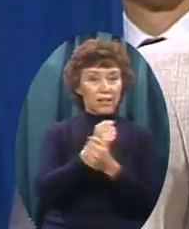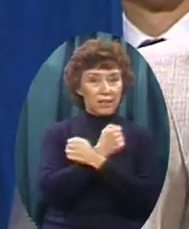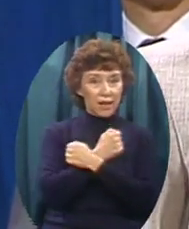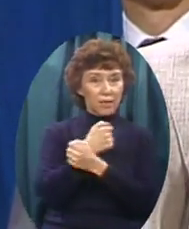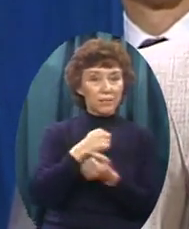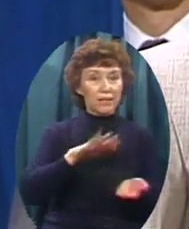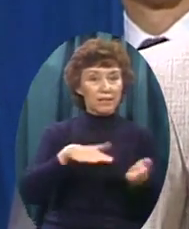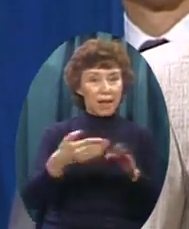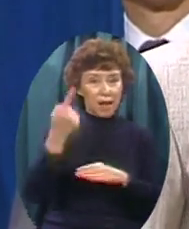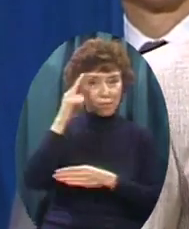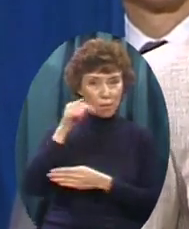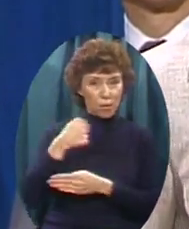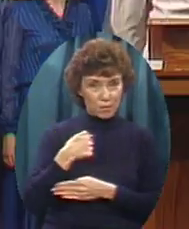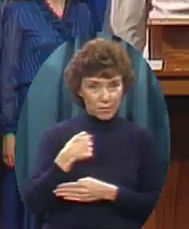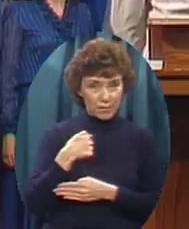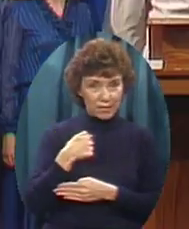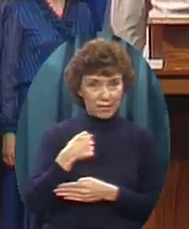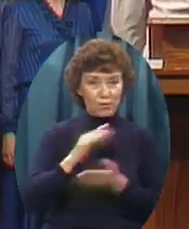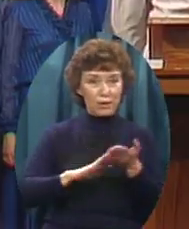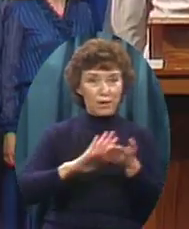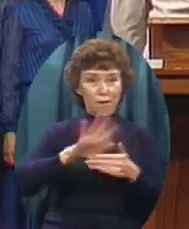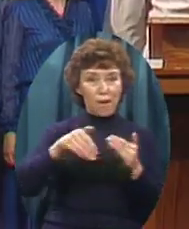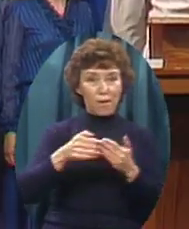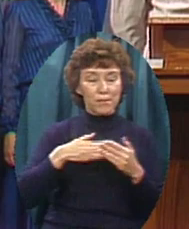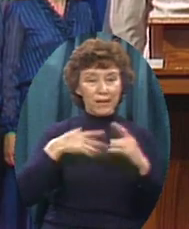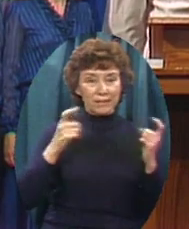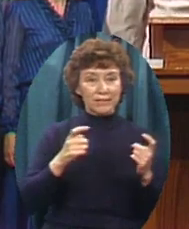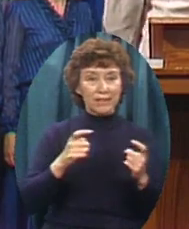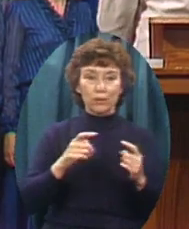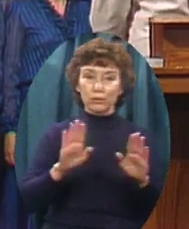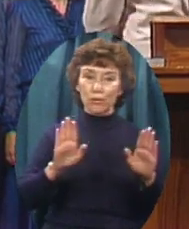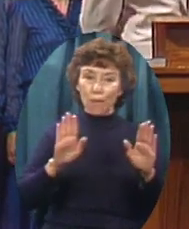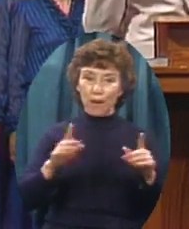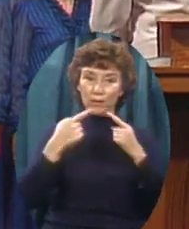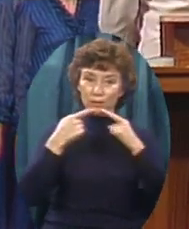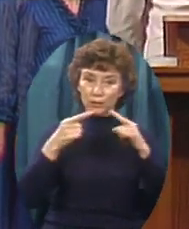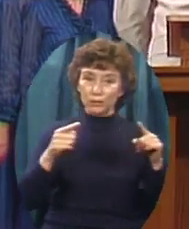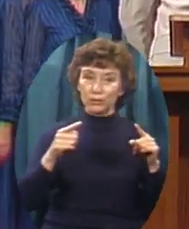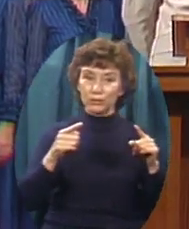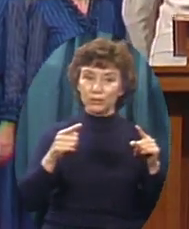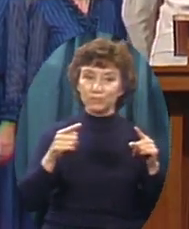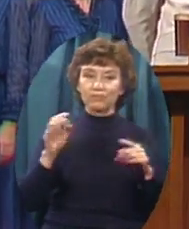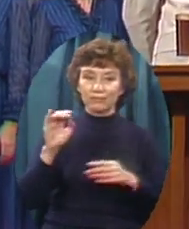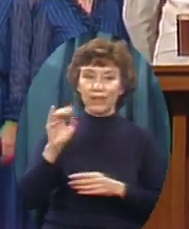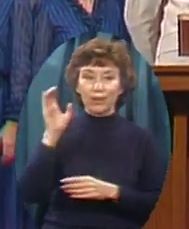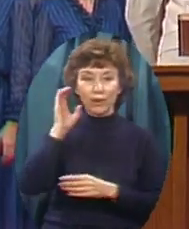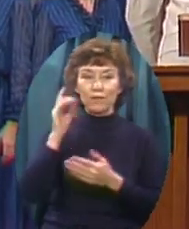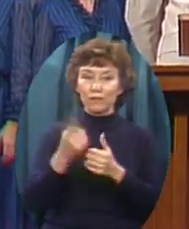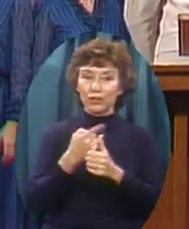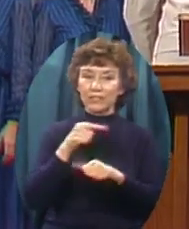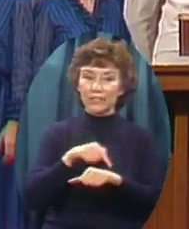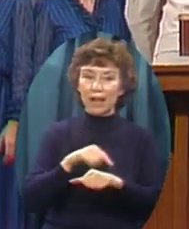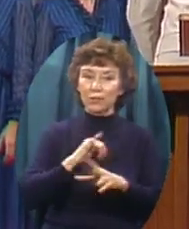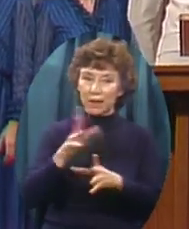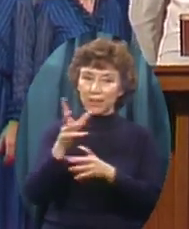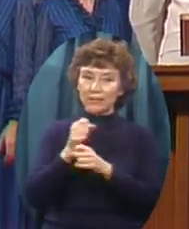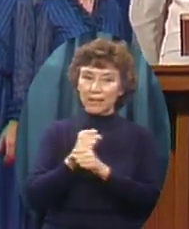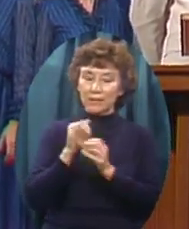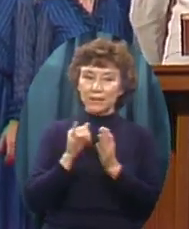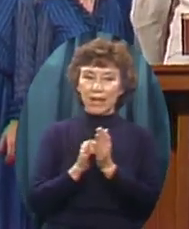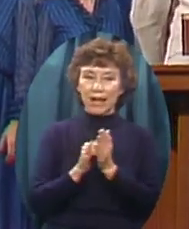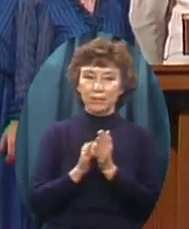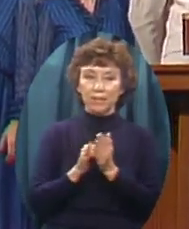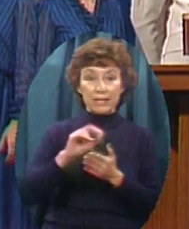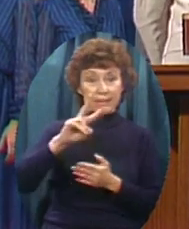And that was the greatest news I've ever heard And just clung on to it with all my heart And Rocky, you are a second-year student Yes, sir